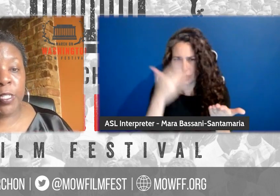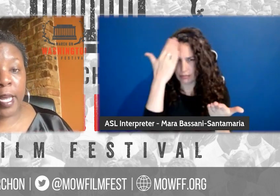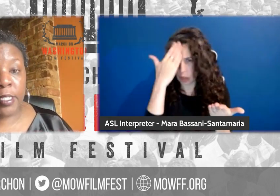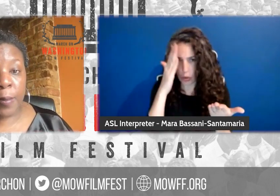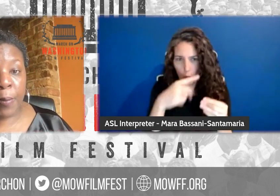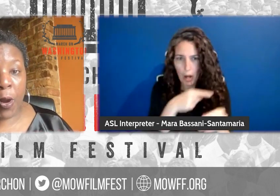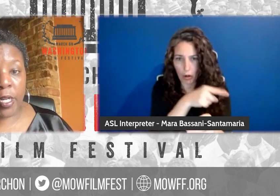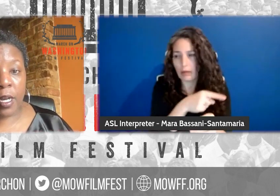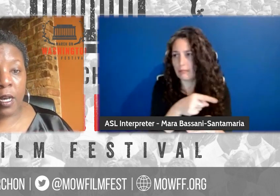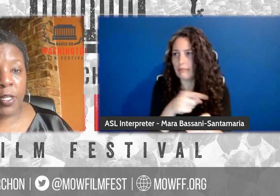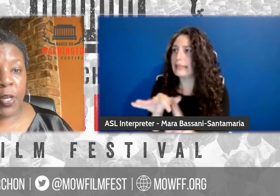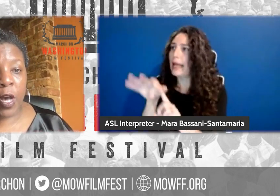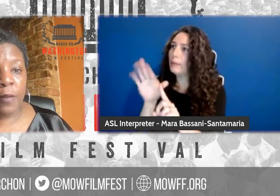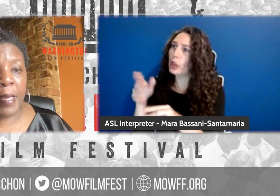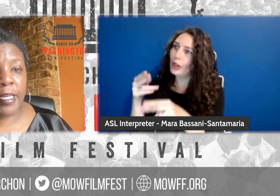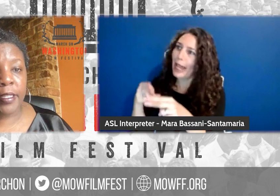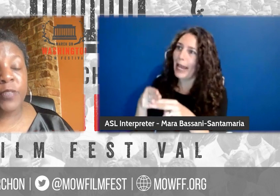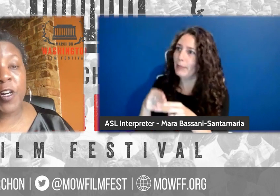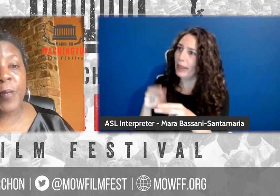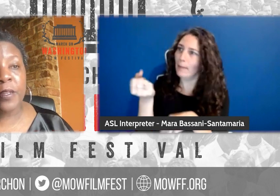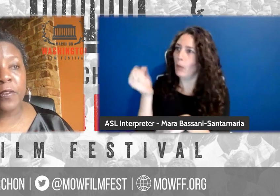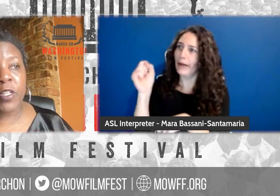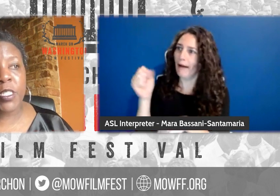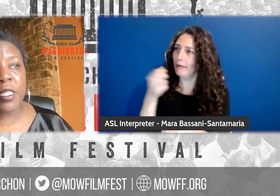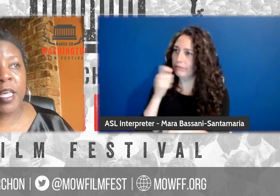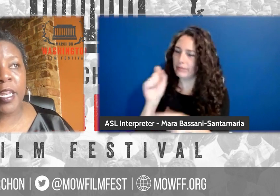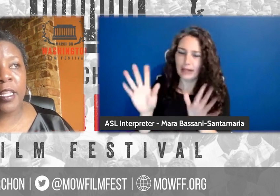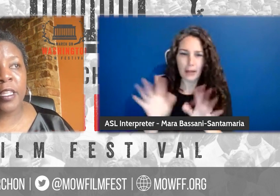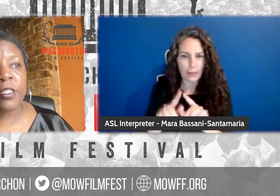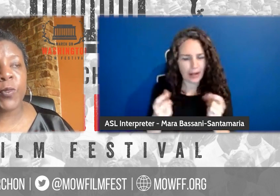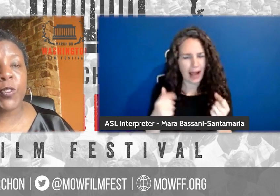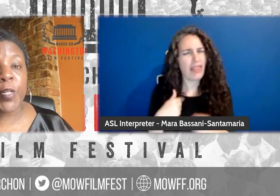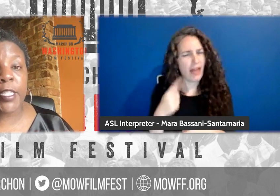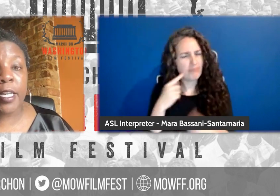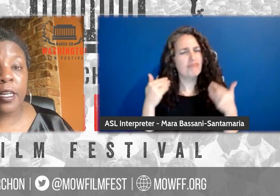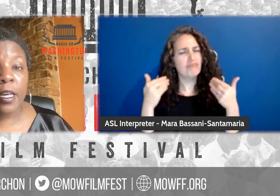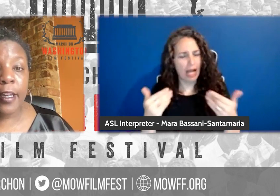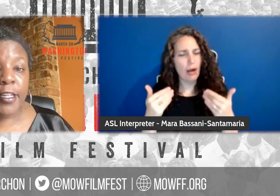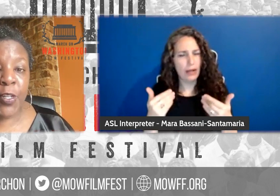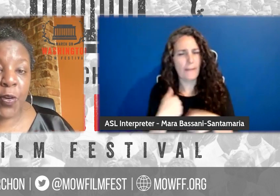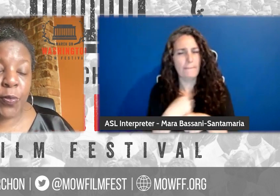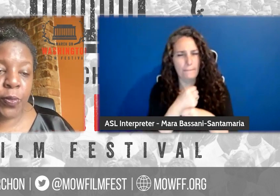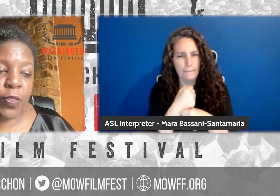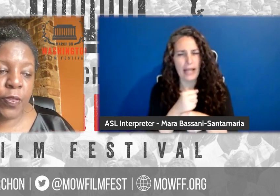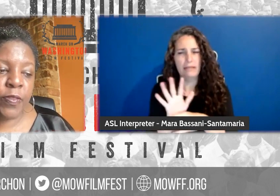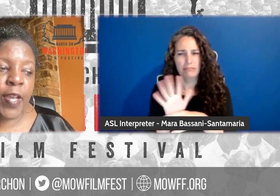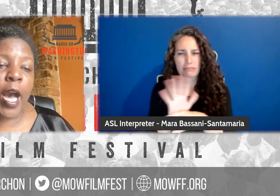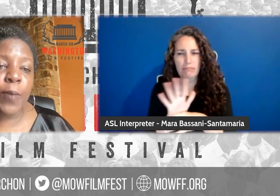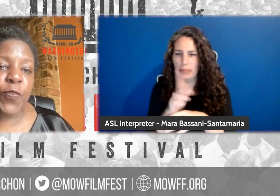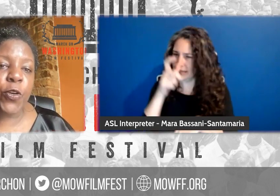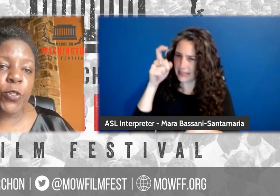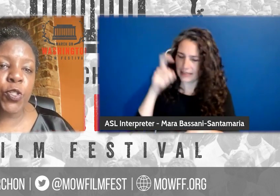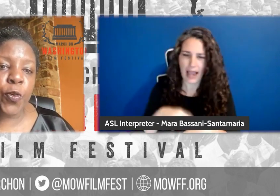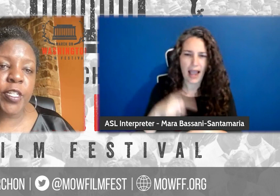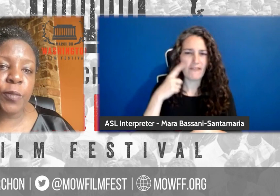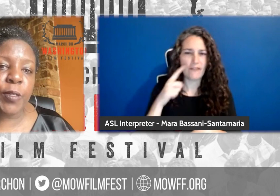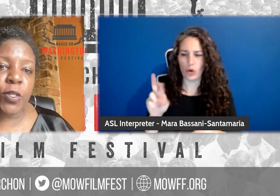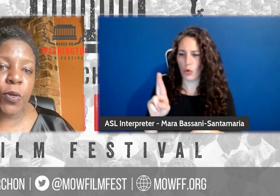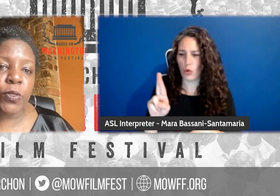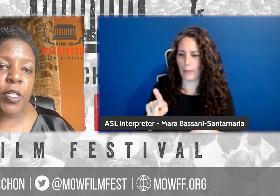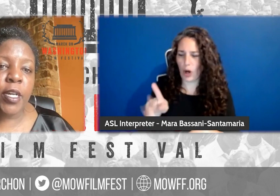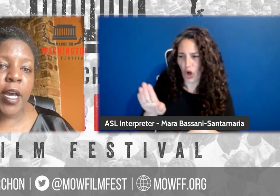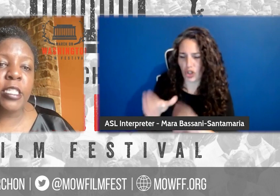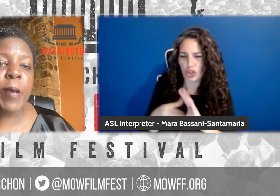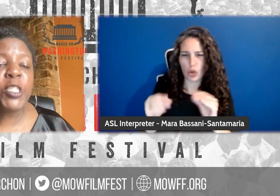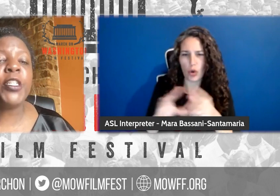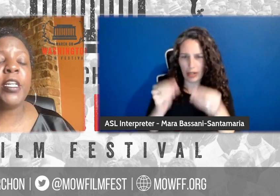you know, we decided to embark, you know, on making this film and just that this was really, you know, time for her story to be